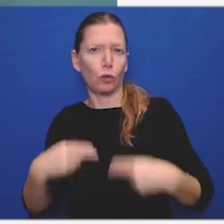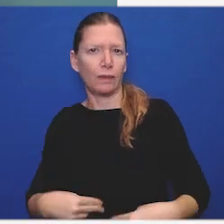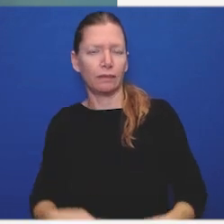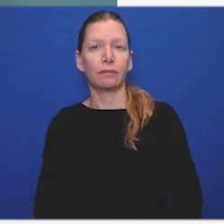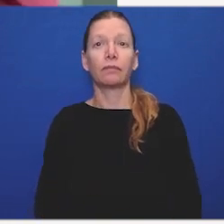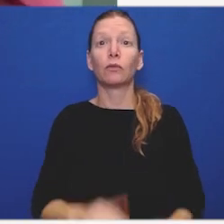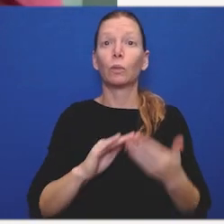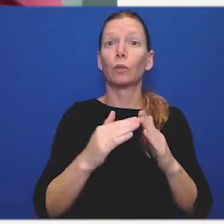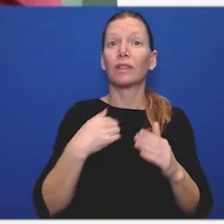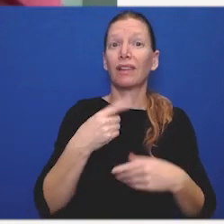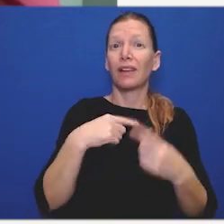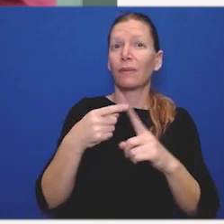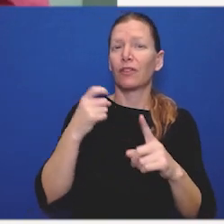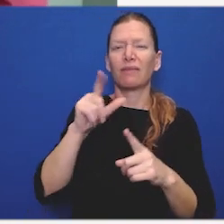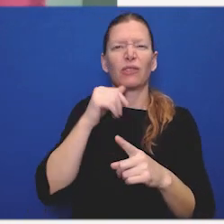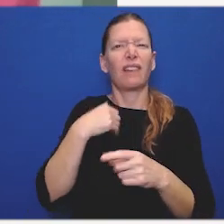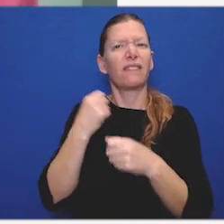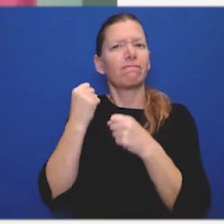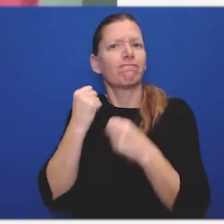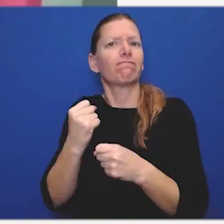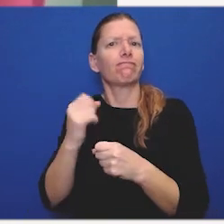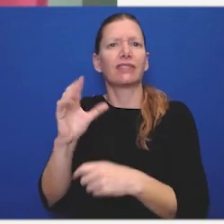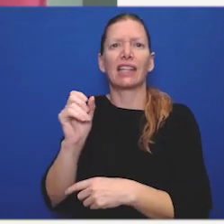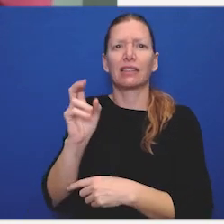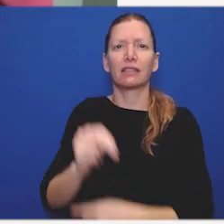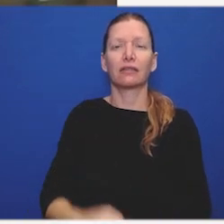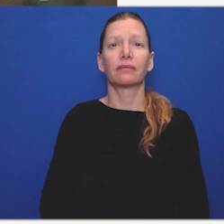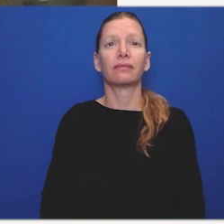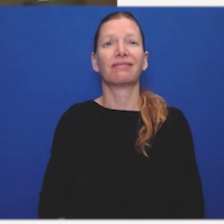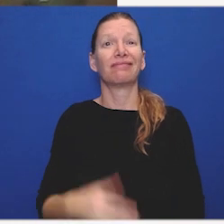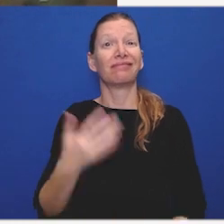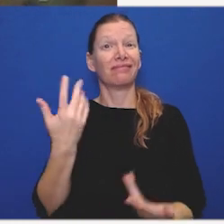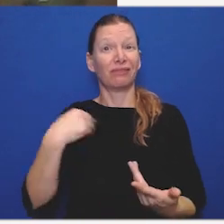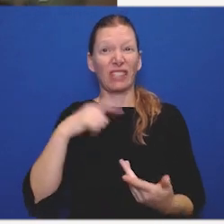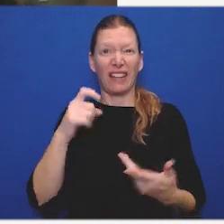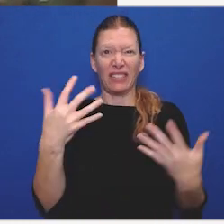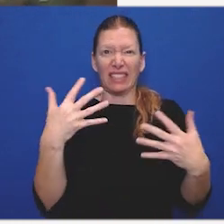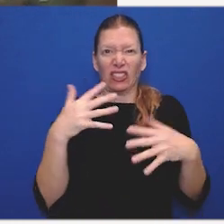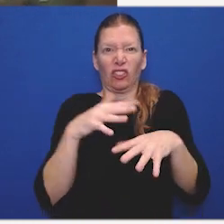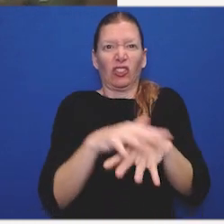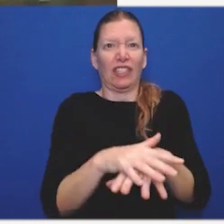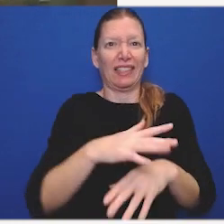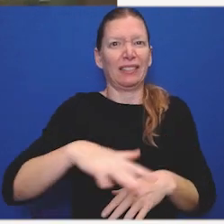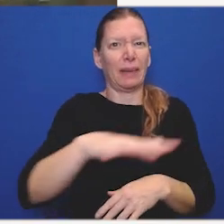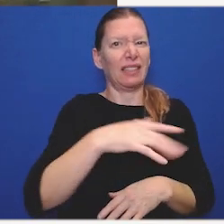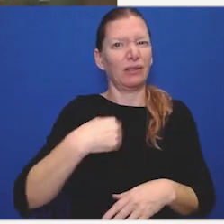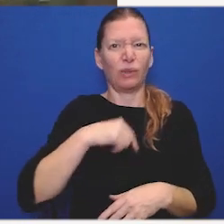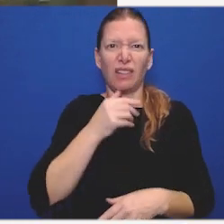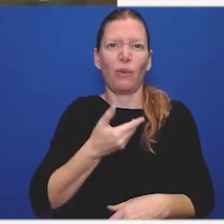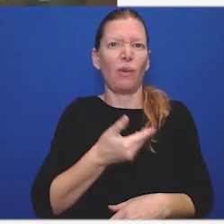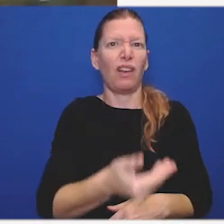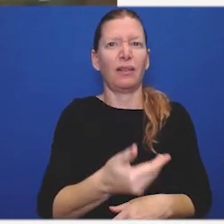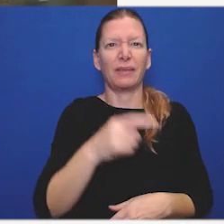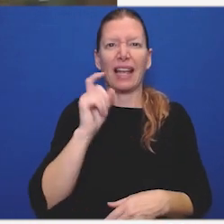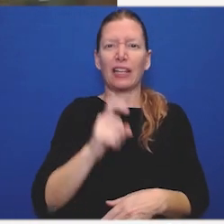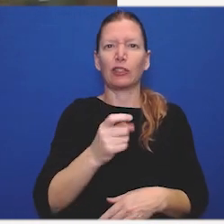someone that you're human. The community that I come from doesn't have a robust canon. Because in order to quote-unquote integrate into spaces that we